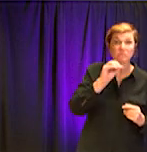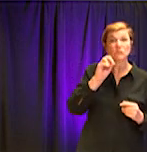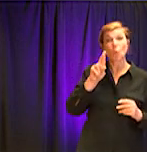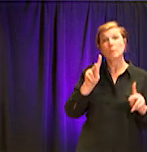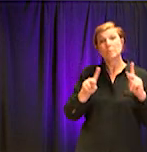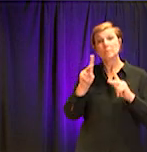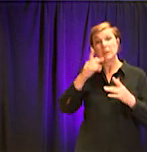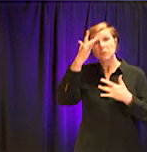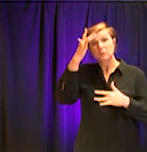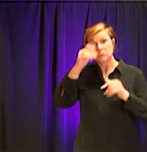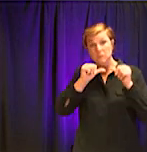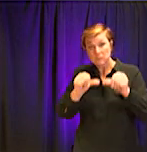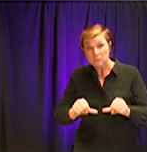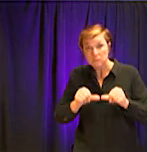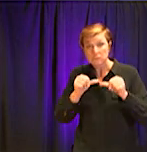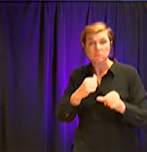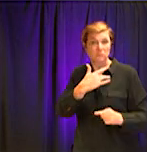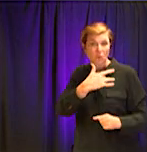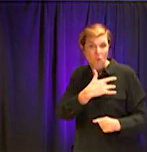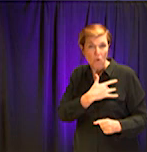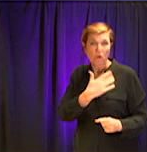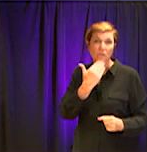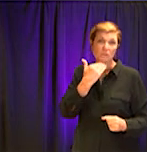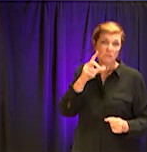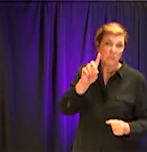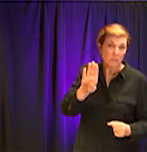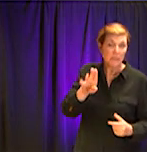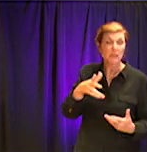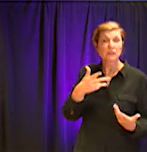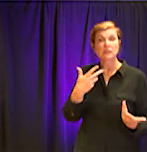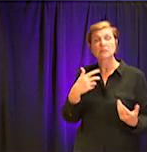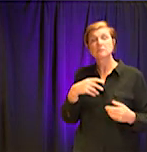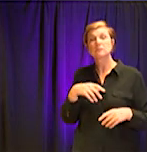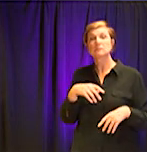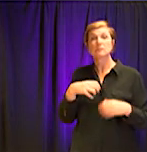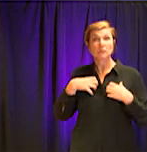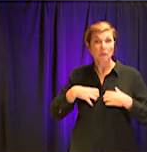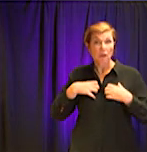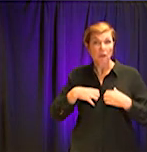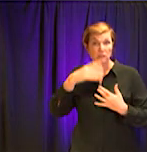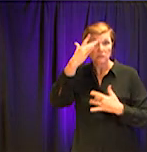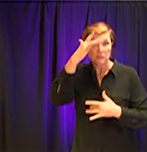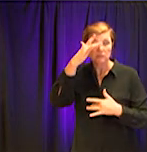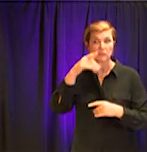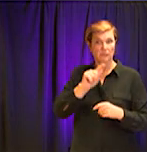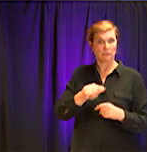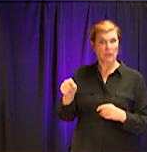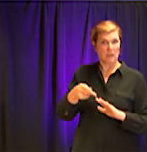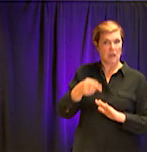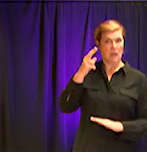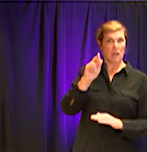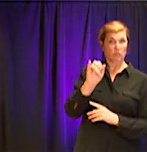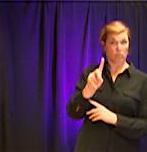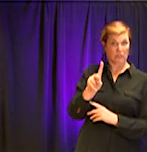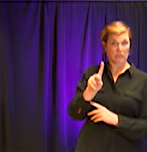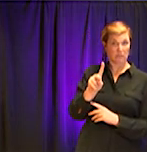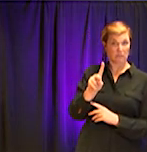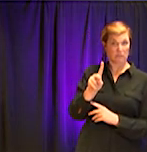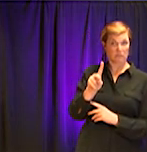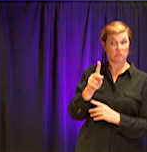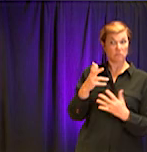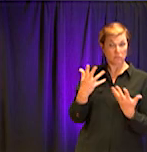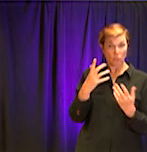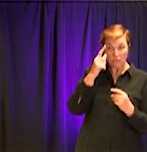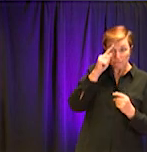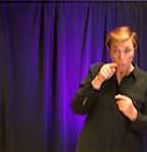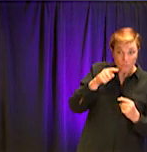disease or heart disease or diabetes are at risk for having some, you know, more serious complications. And so, you know, for those people